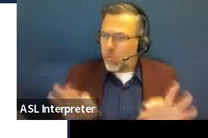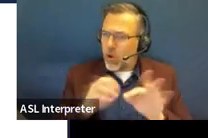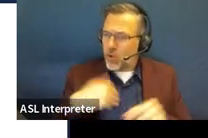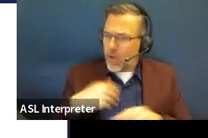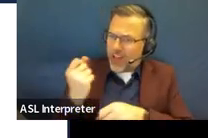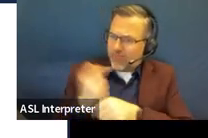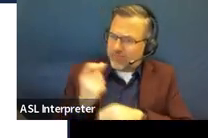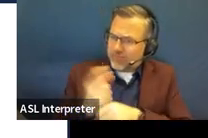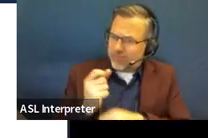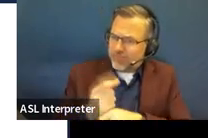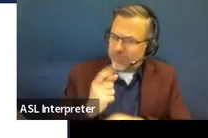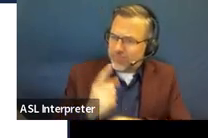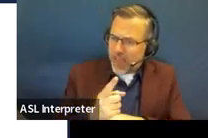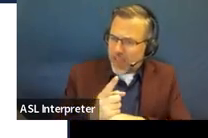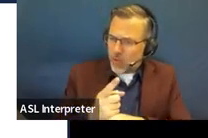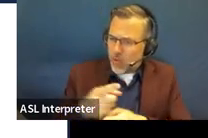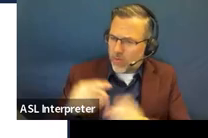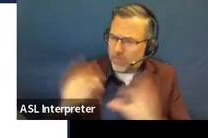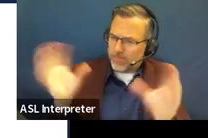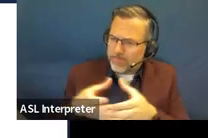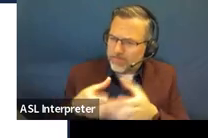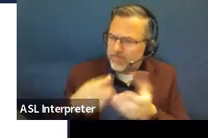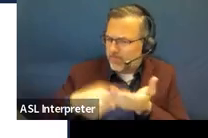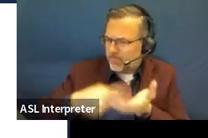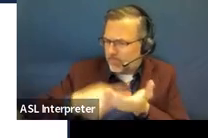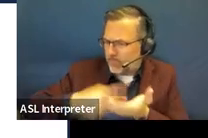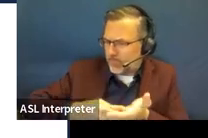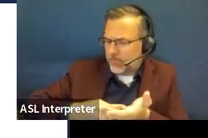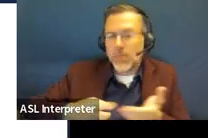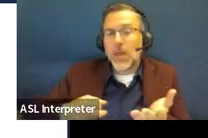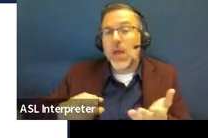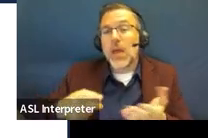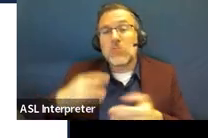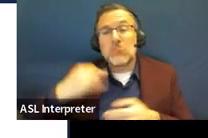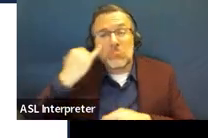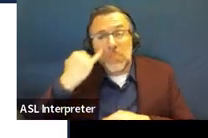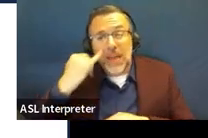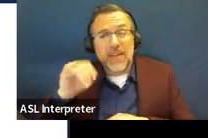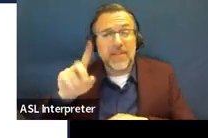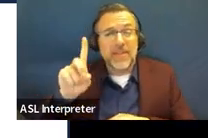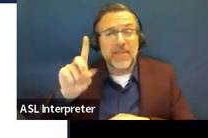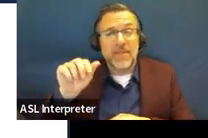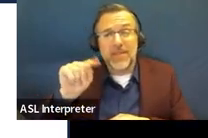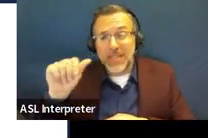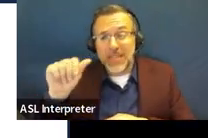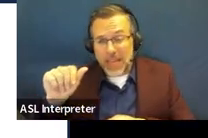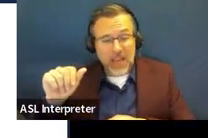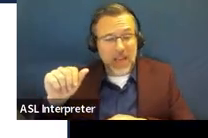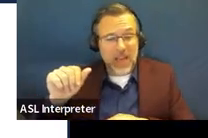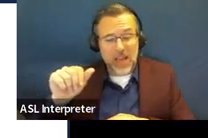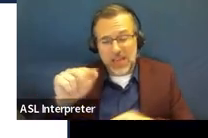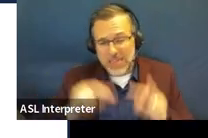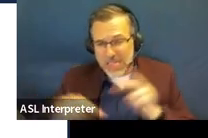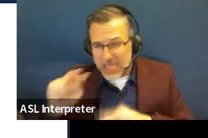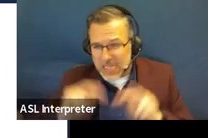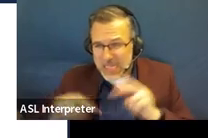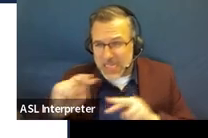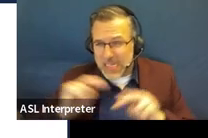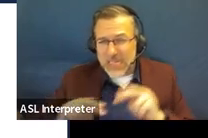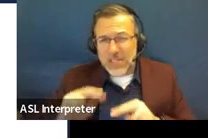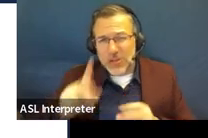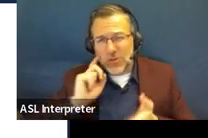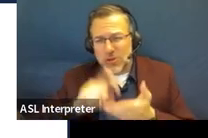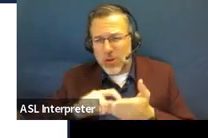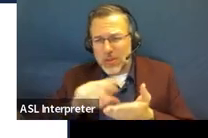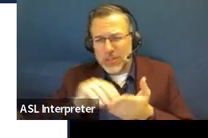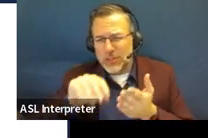and review it at least annually, if when you're doing your data collection and you're analyzing your data, you find that your